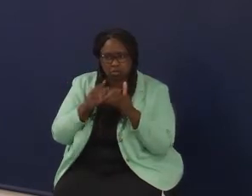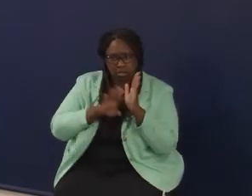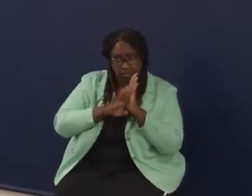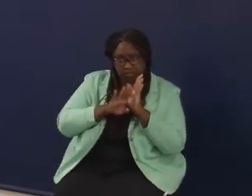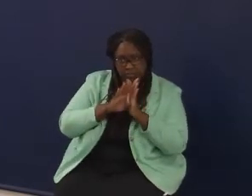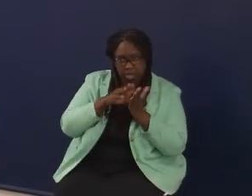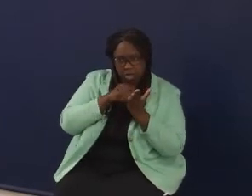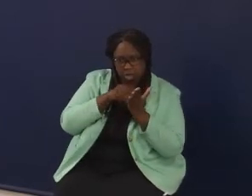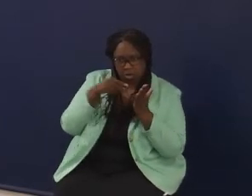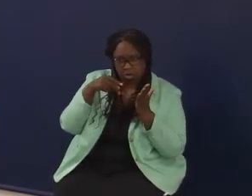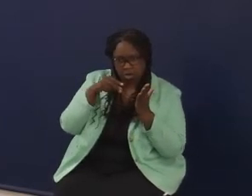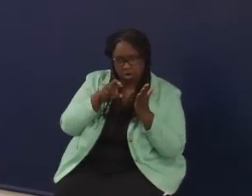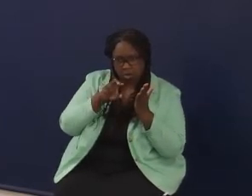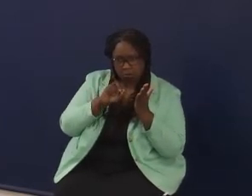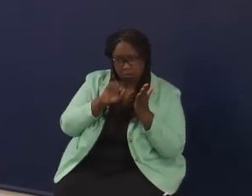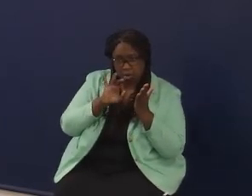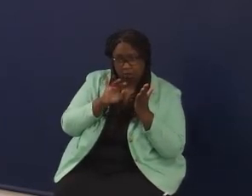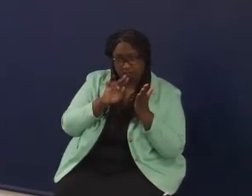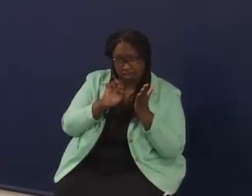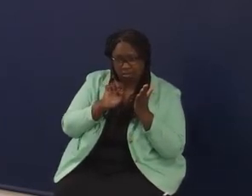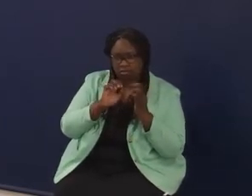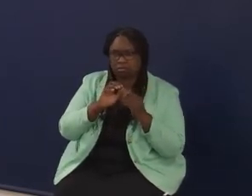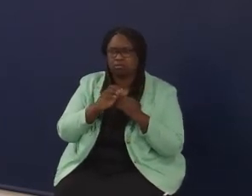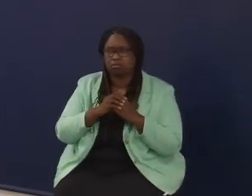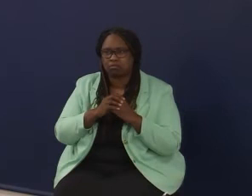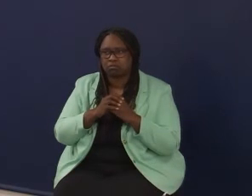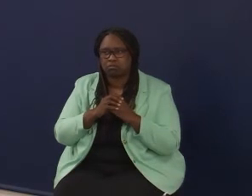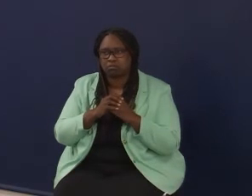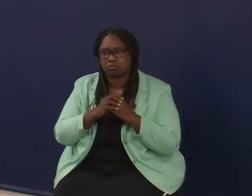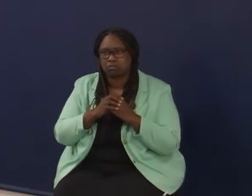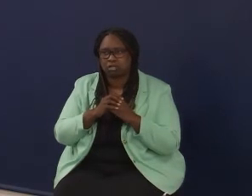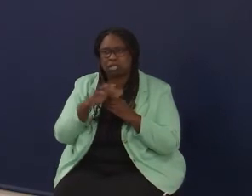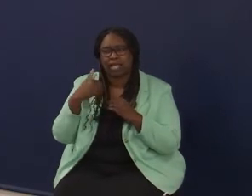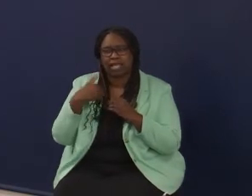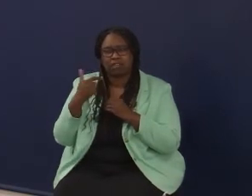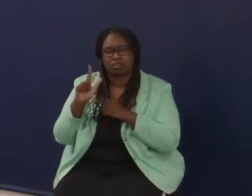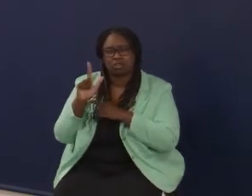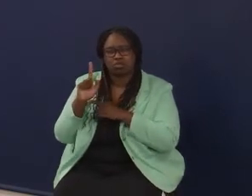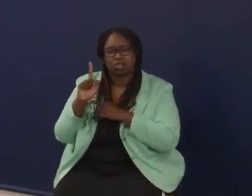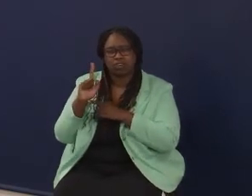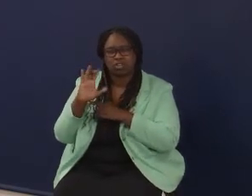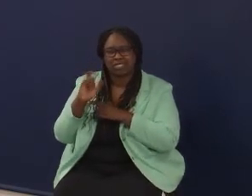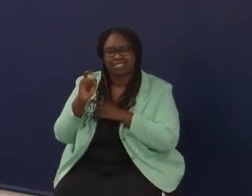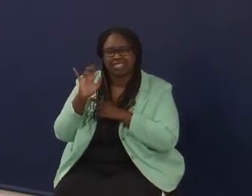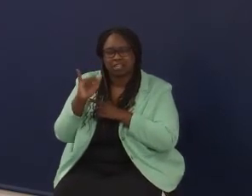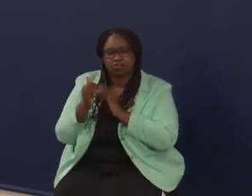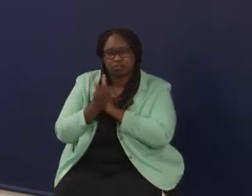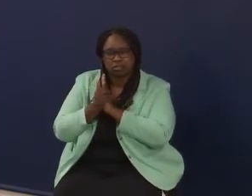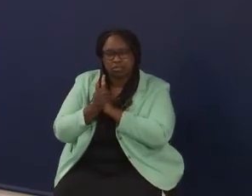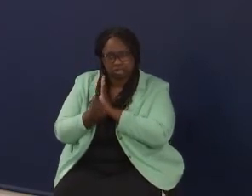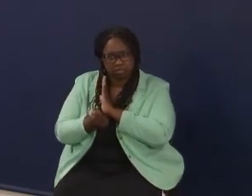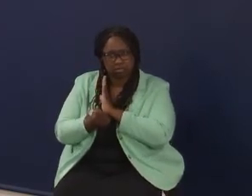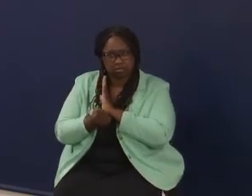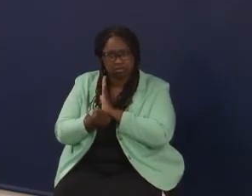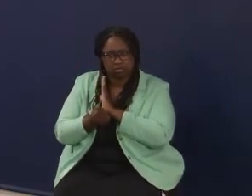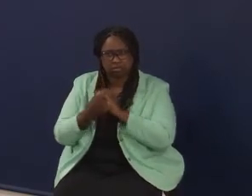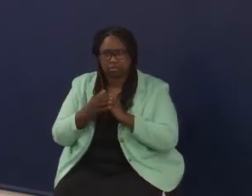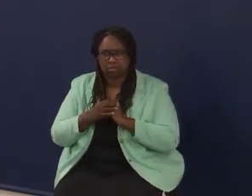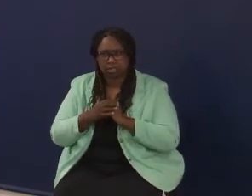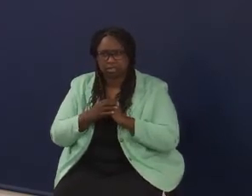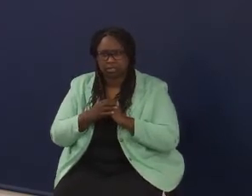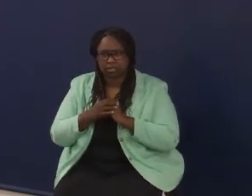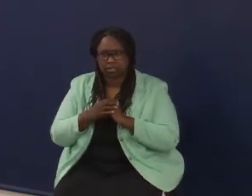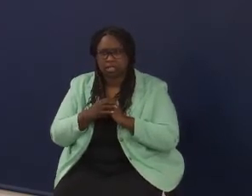portrait of the graduate, we're talking about those, you know, those 21st century skills that's underlying. We're not talking about pathways.